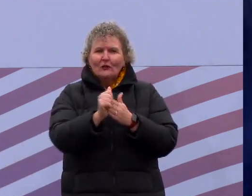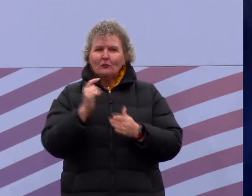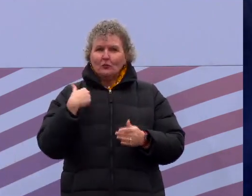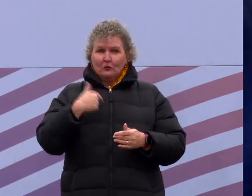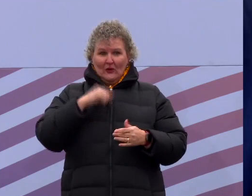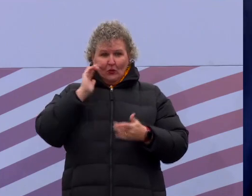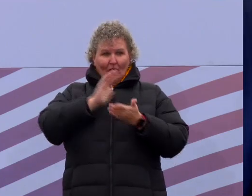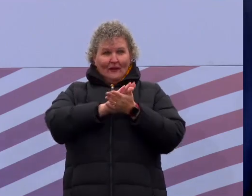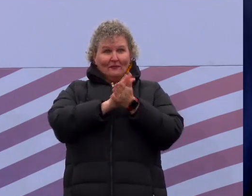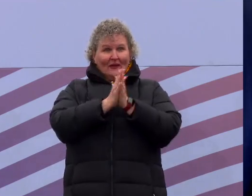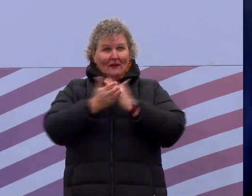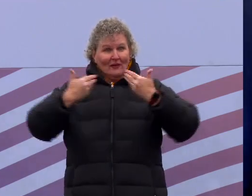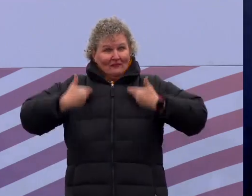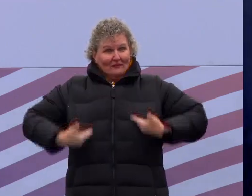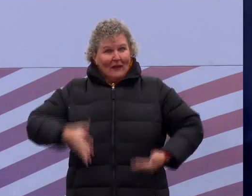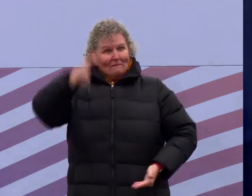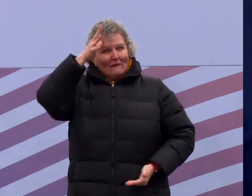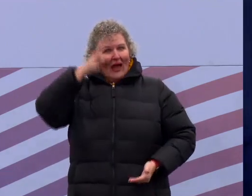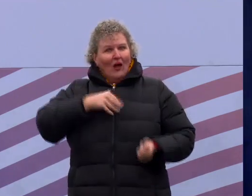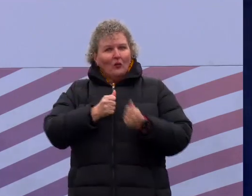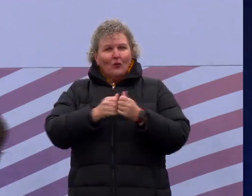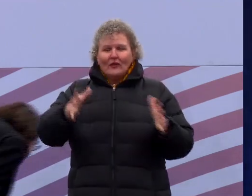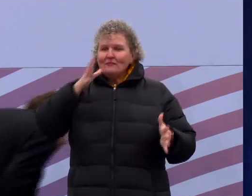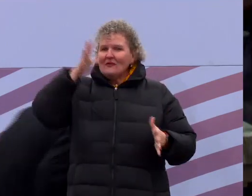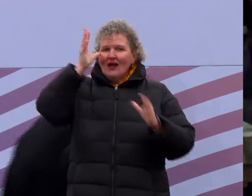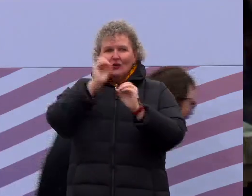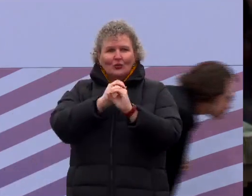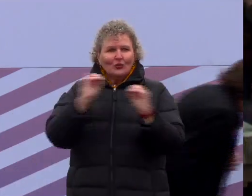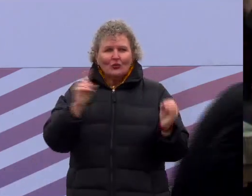Kathy and Anchory Davis. Thank you and I love you.